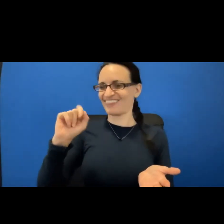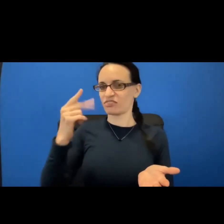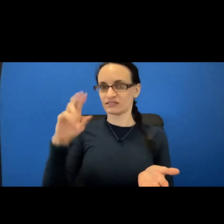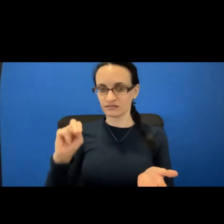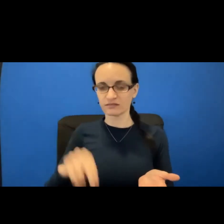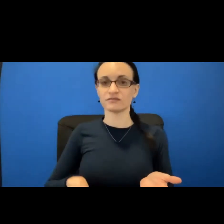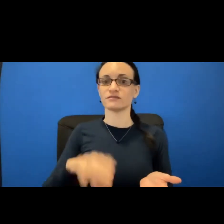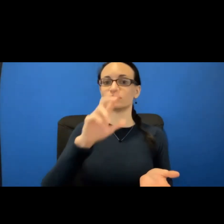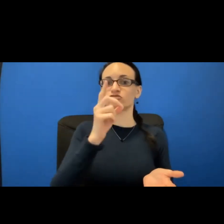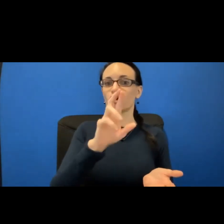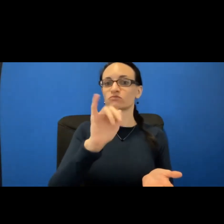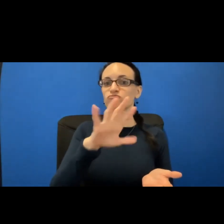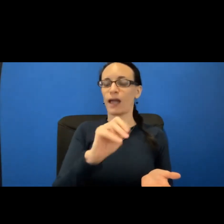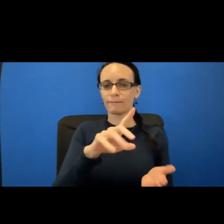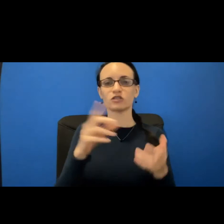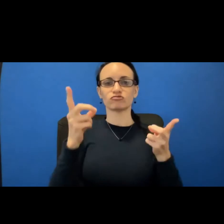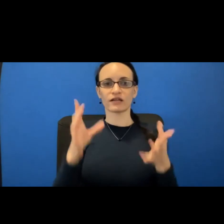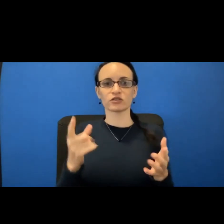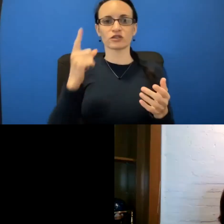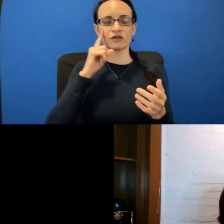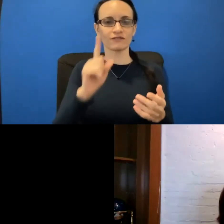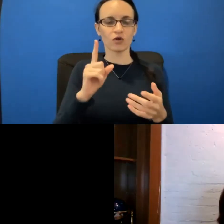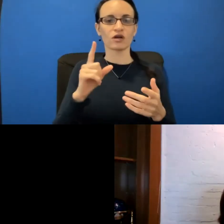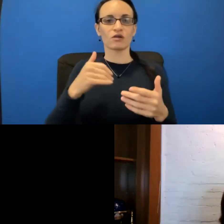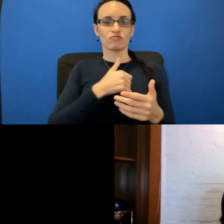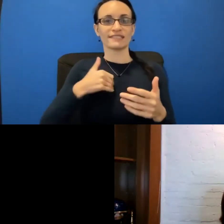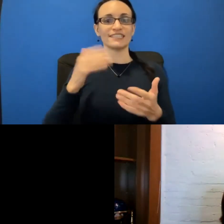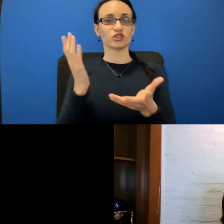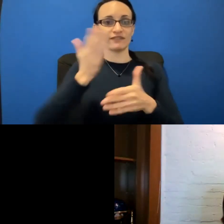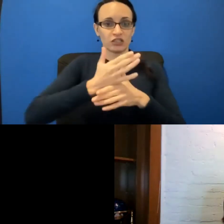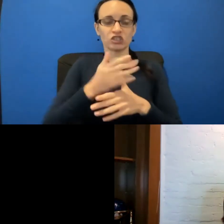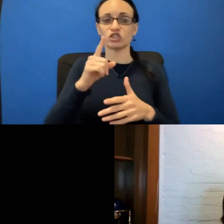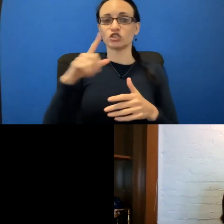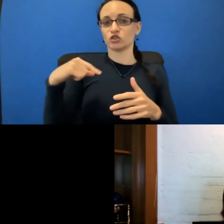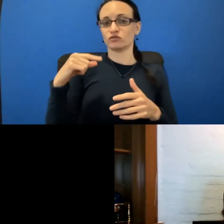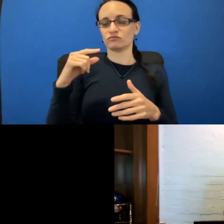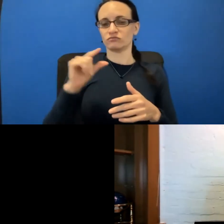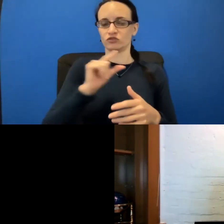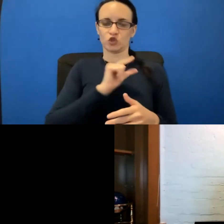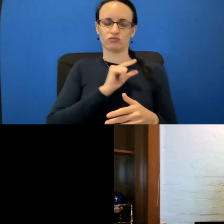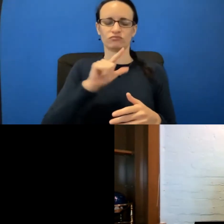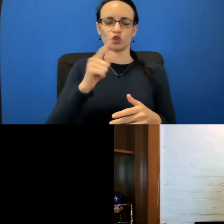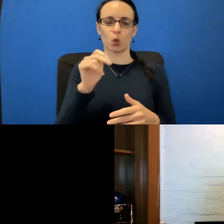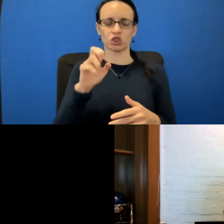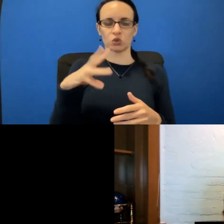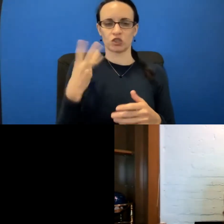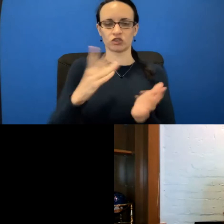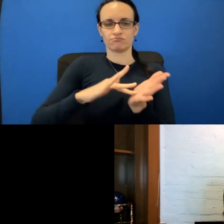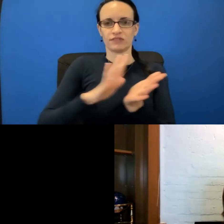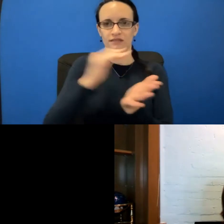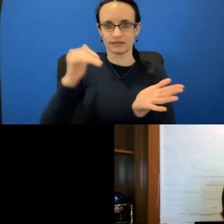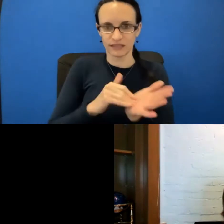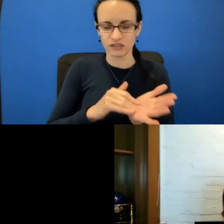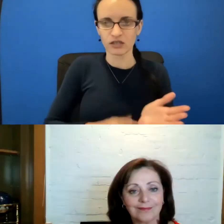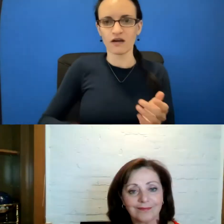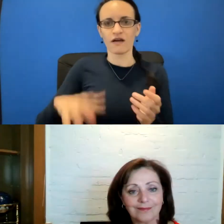Brehm is the Director of the Breast Imaging and Intervention at the George Washington University Medical Center, Professor of Radiology, Vice Chairman